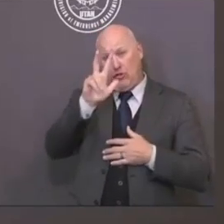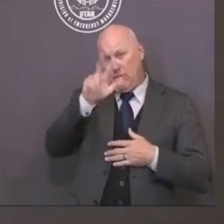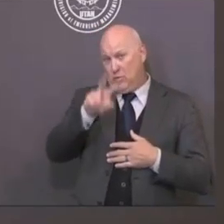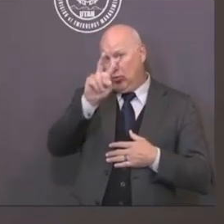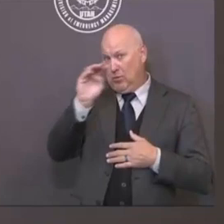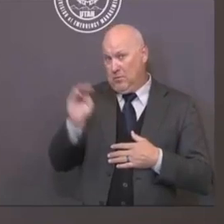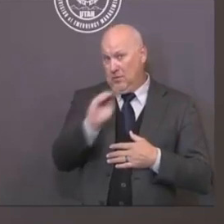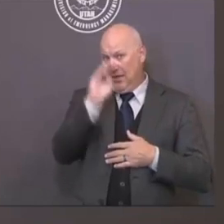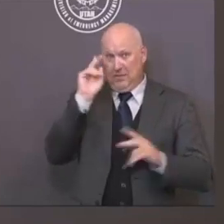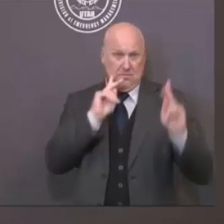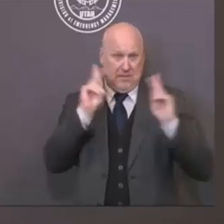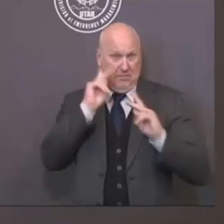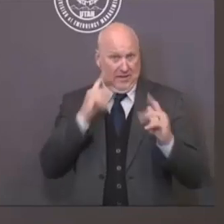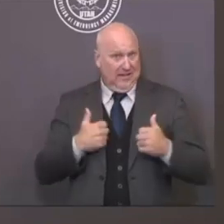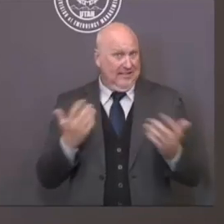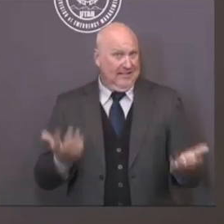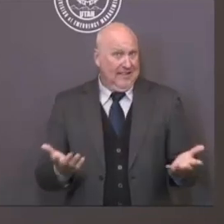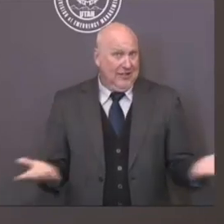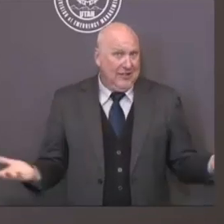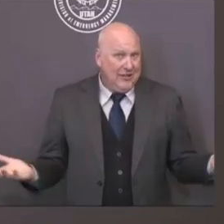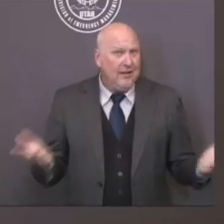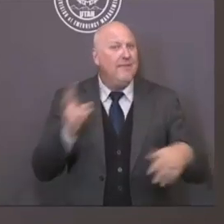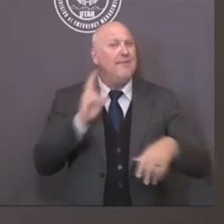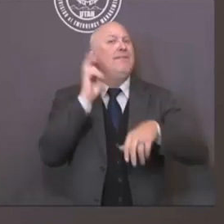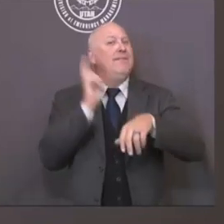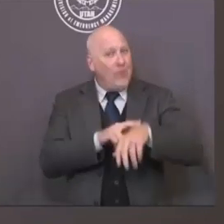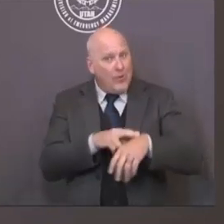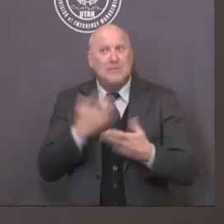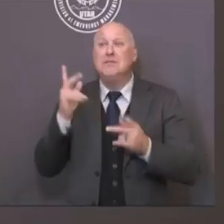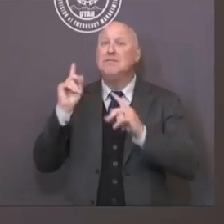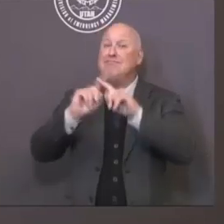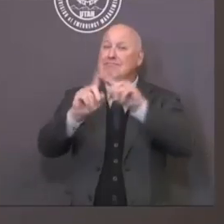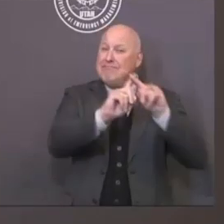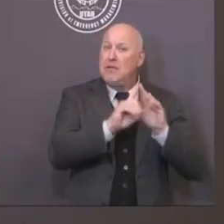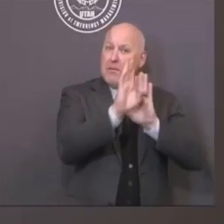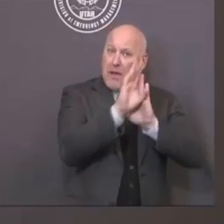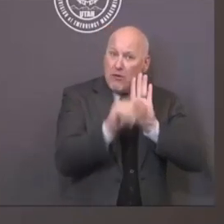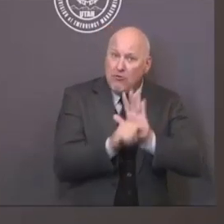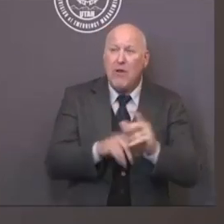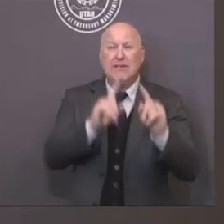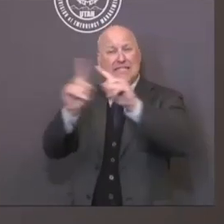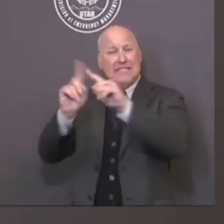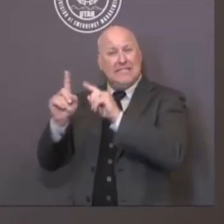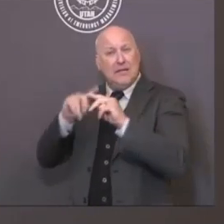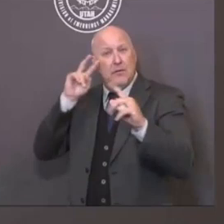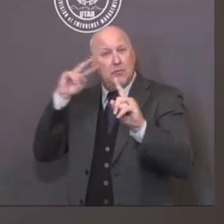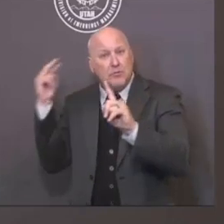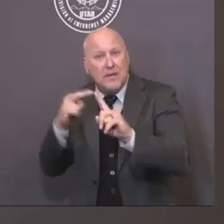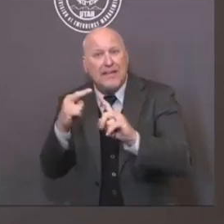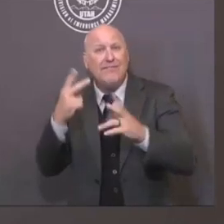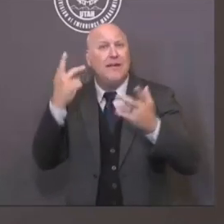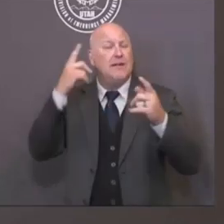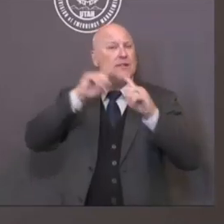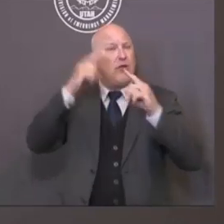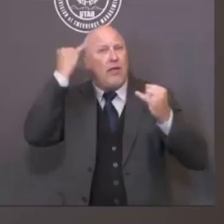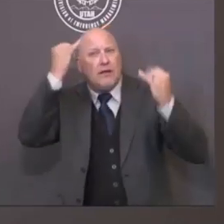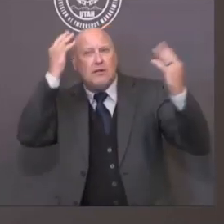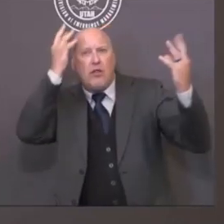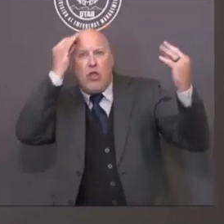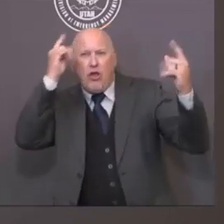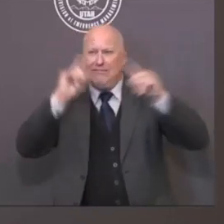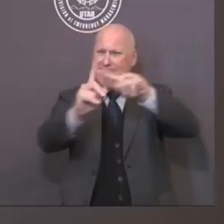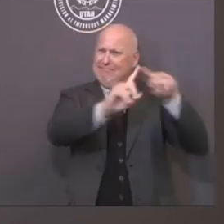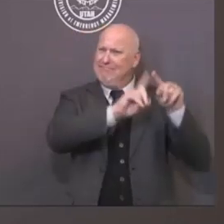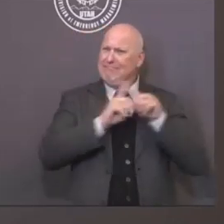of view on this issue. Not surprising, we have different points of view on many issues, our different backgrounds, different